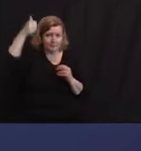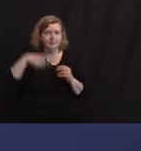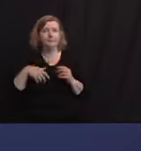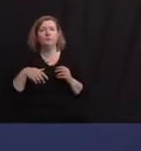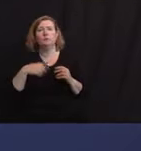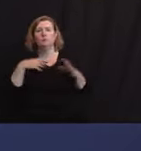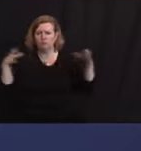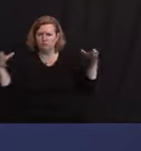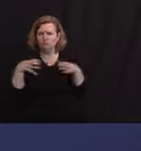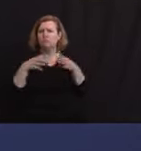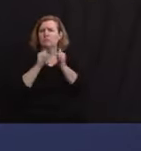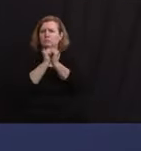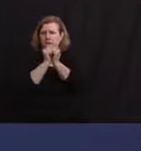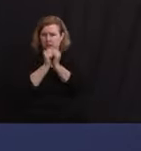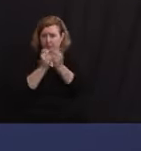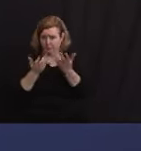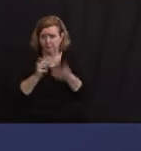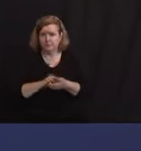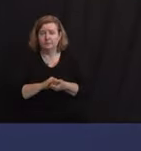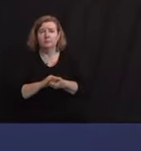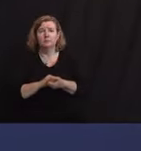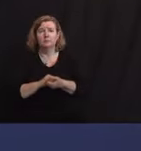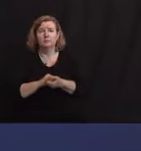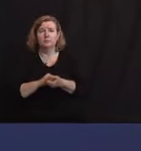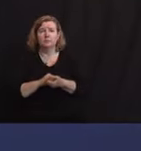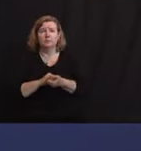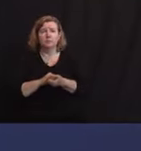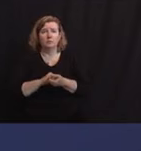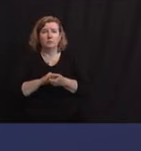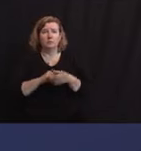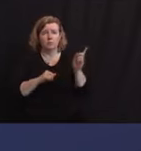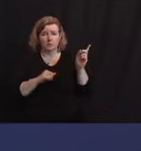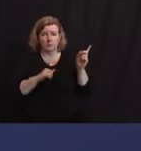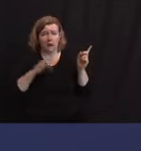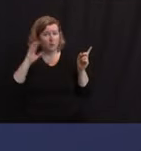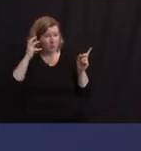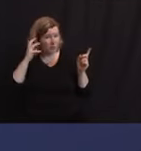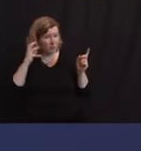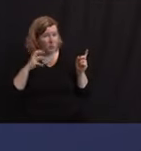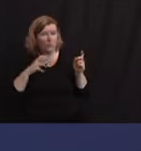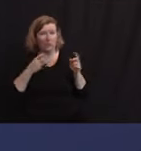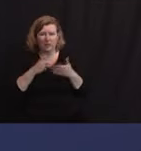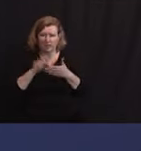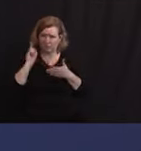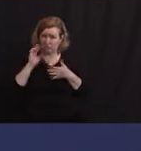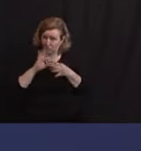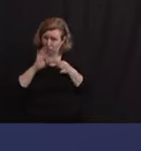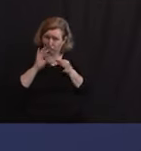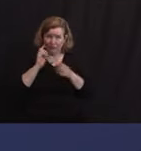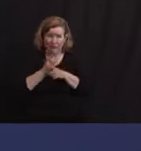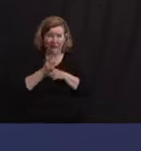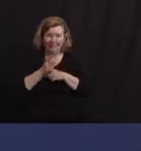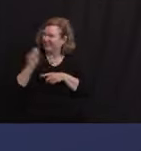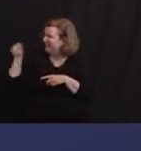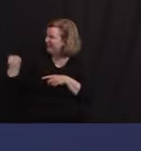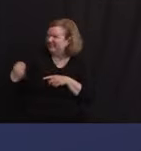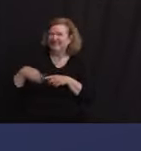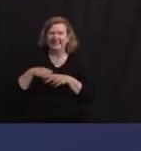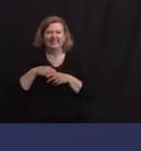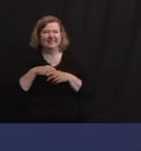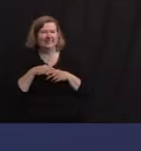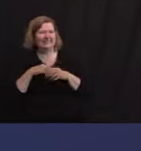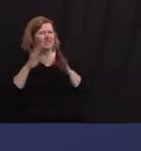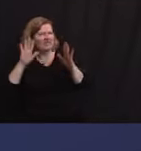WBLS on Sunday morning open line? Yeah, it was great. One of the great, I think one of the singular great American call-in